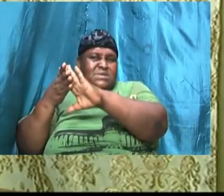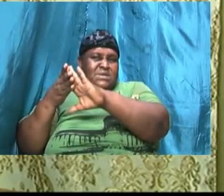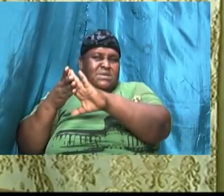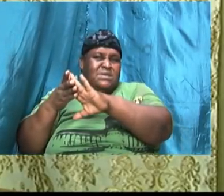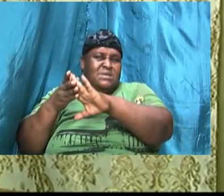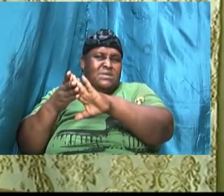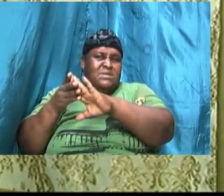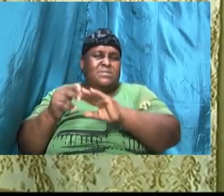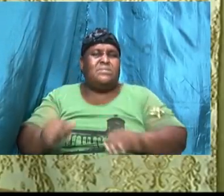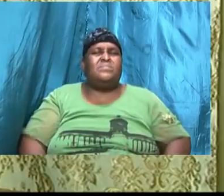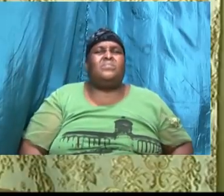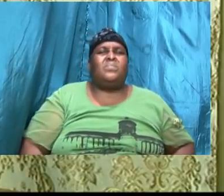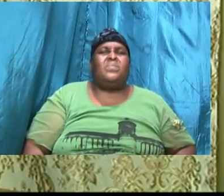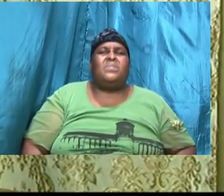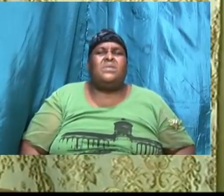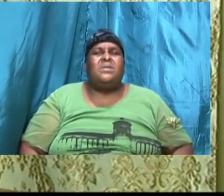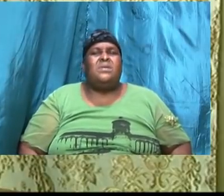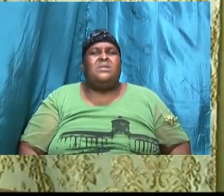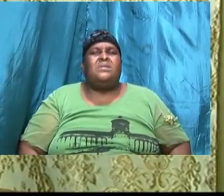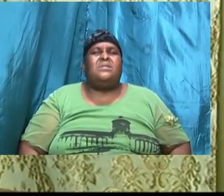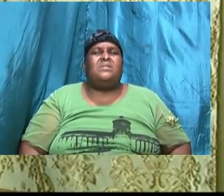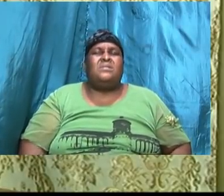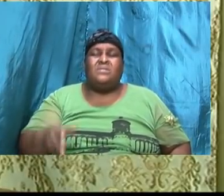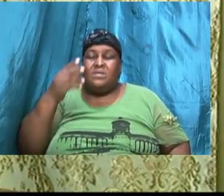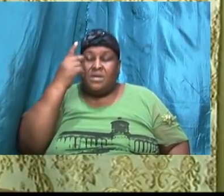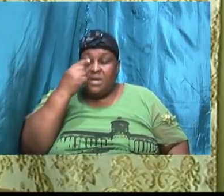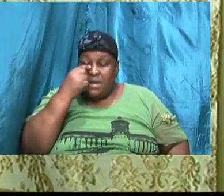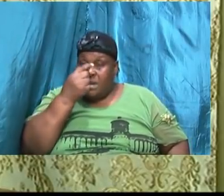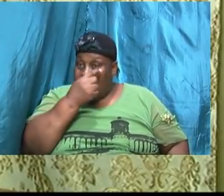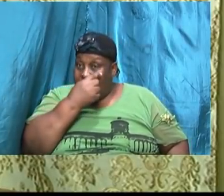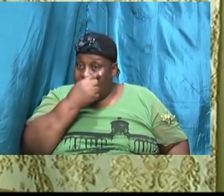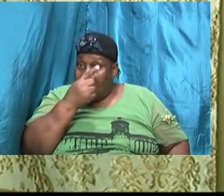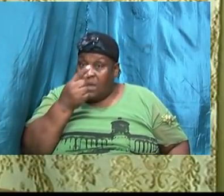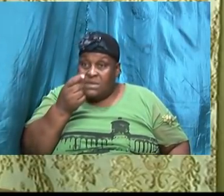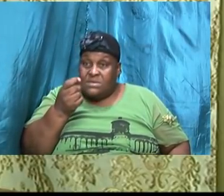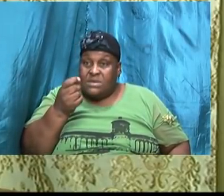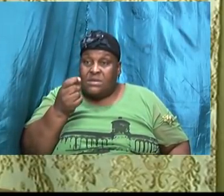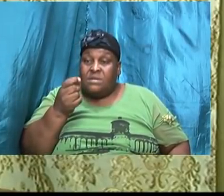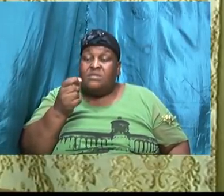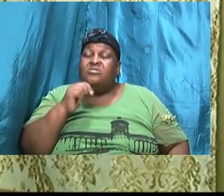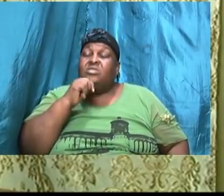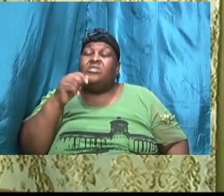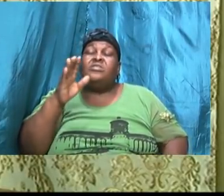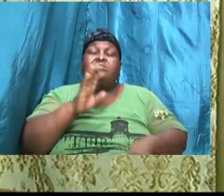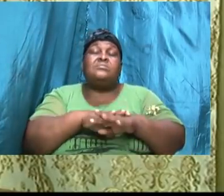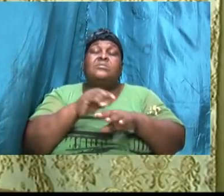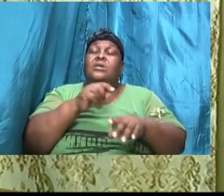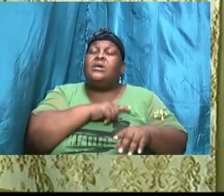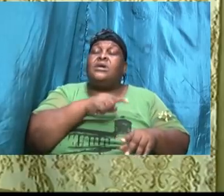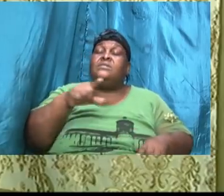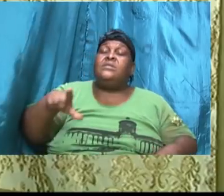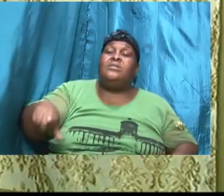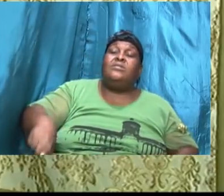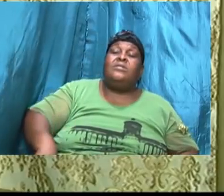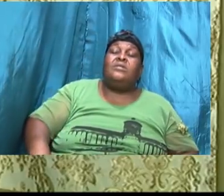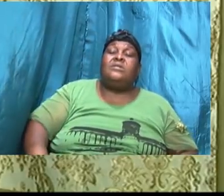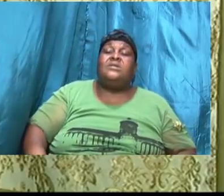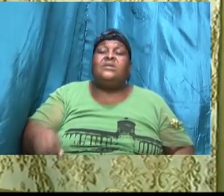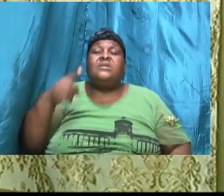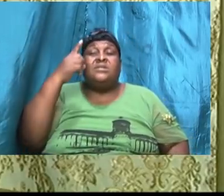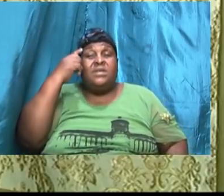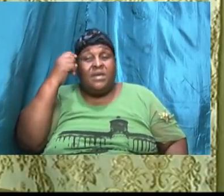army unlike David their eyes were not on the Lord David again